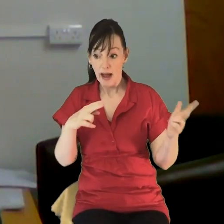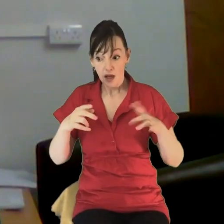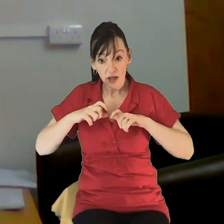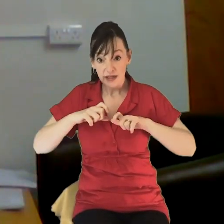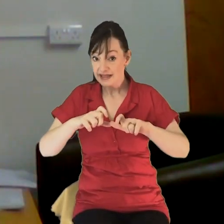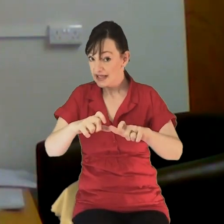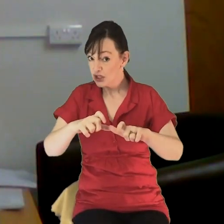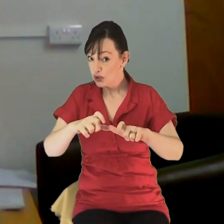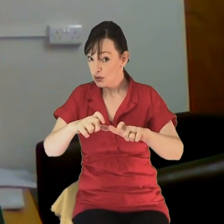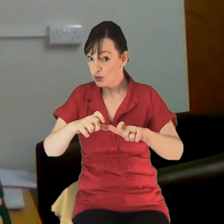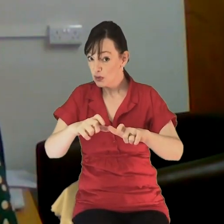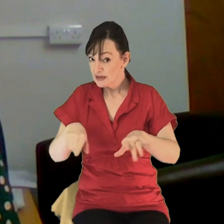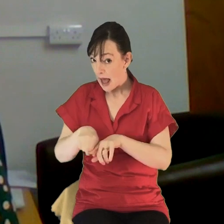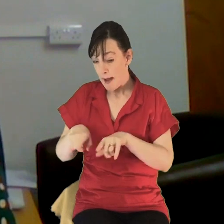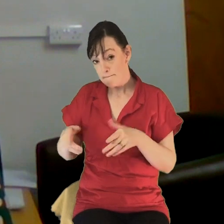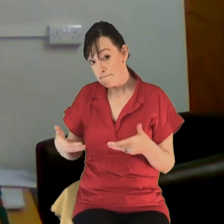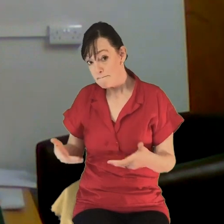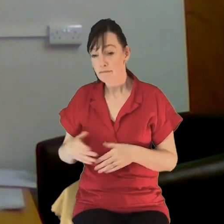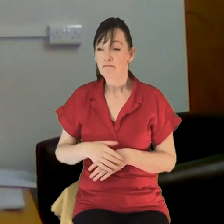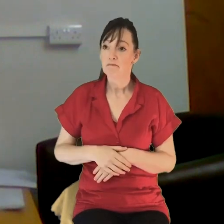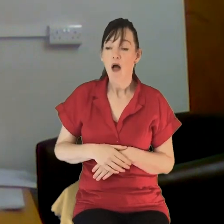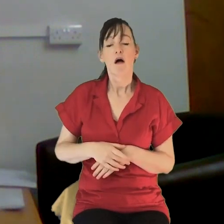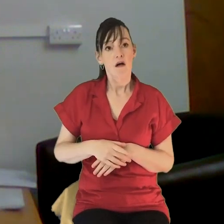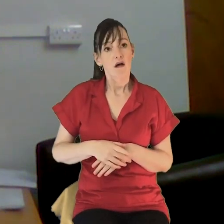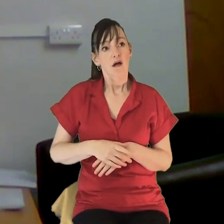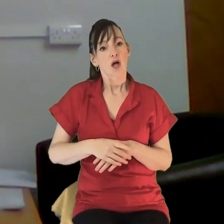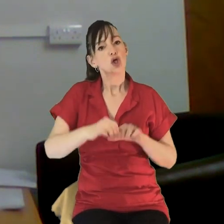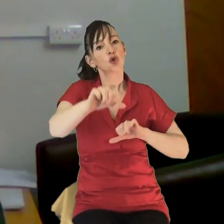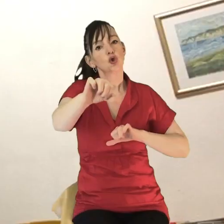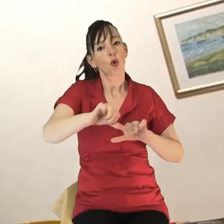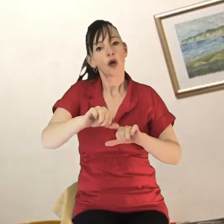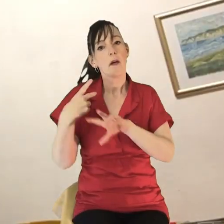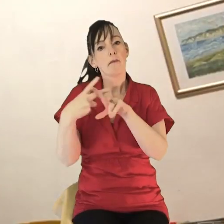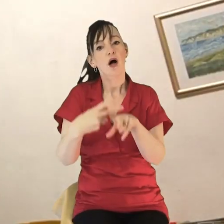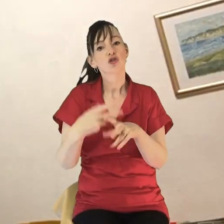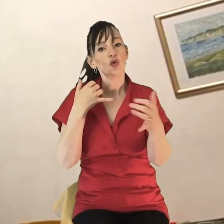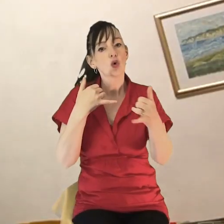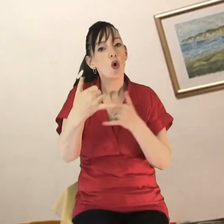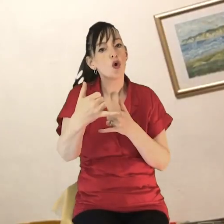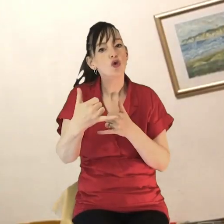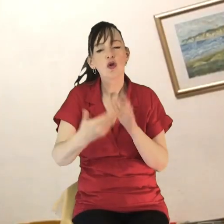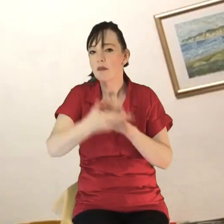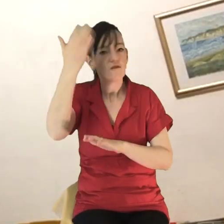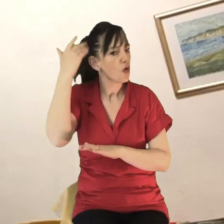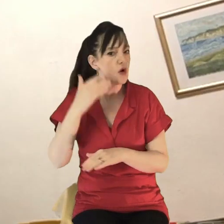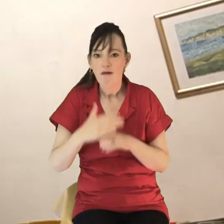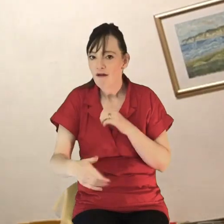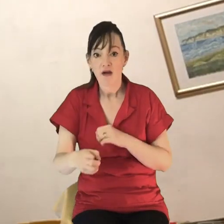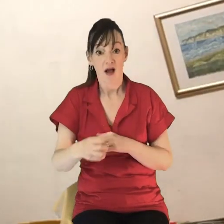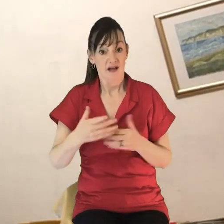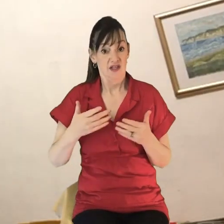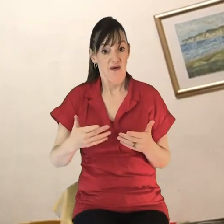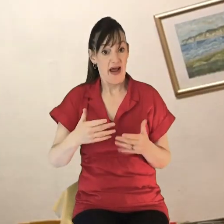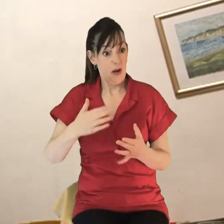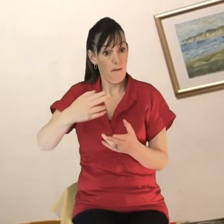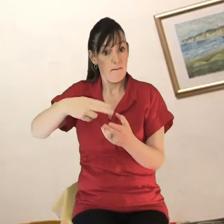of shorter pastoral phone calls are something that we weren't really doing very much of before. And I think on both sides of it, there's a